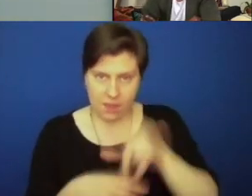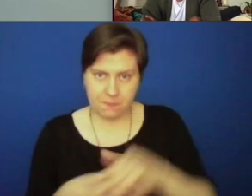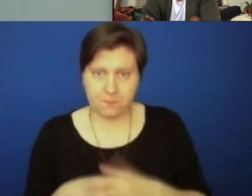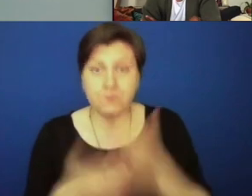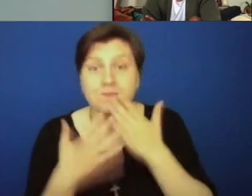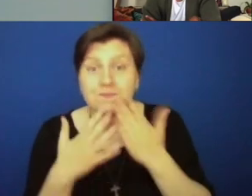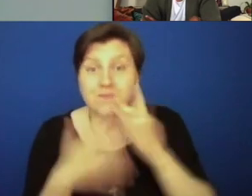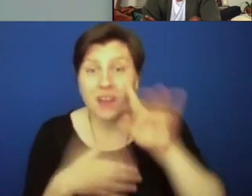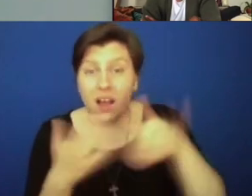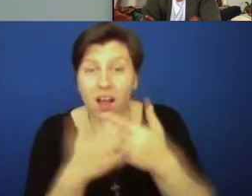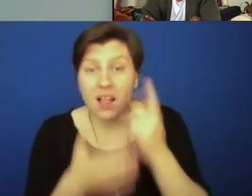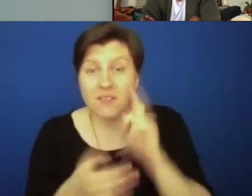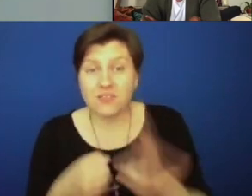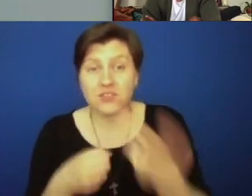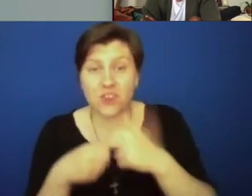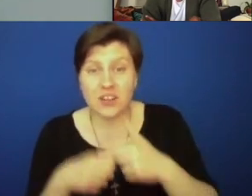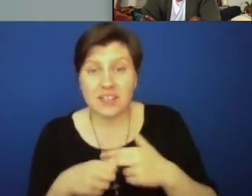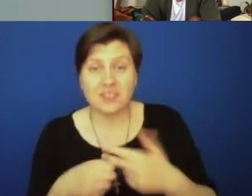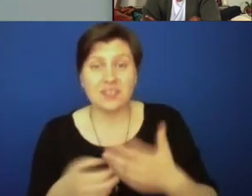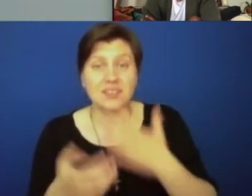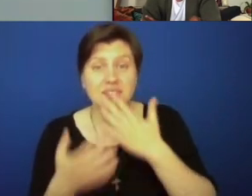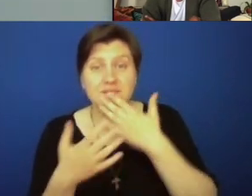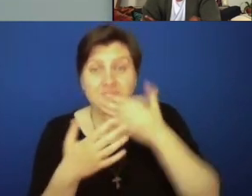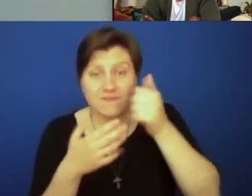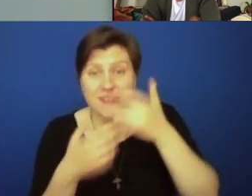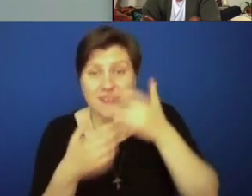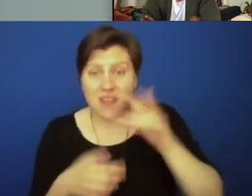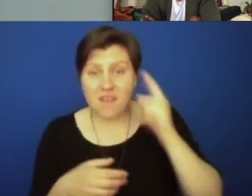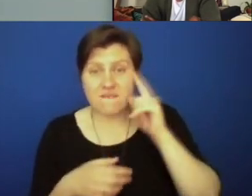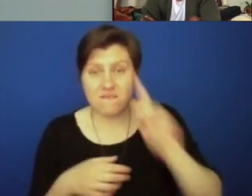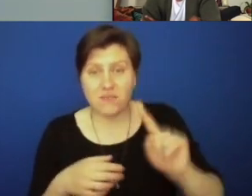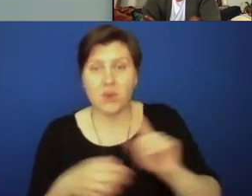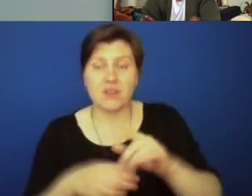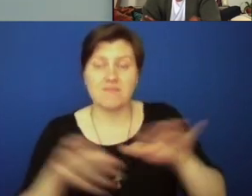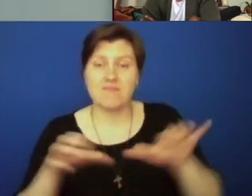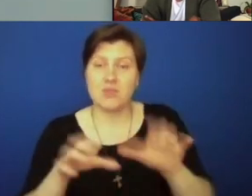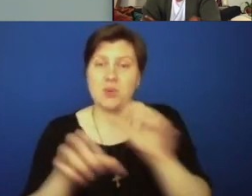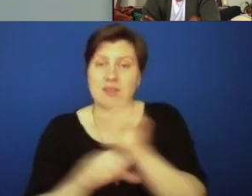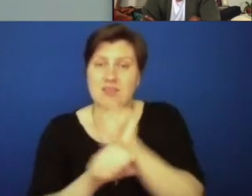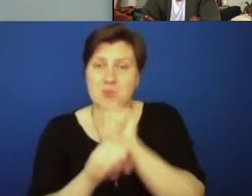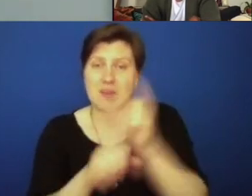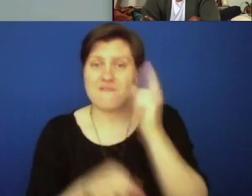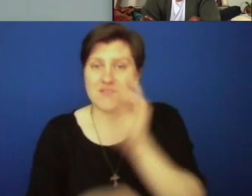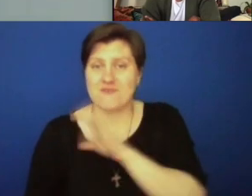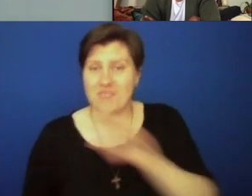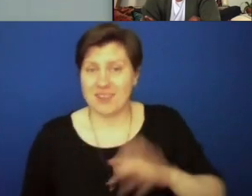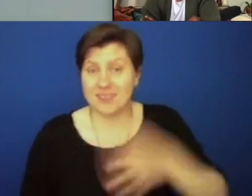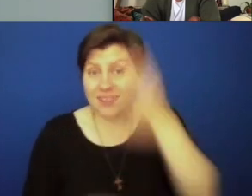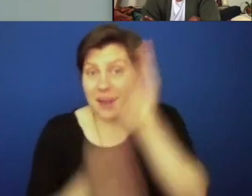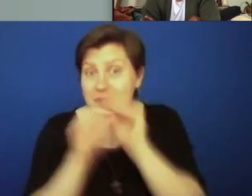luck for not only finding hope in the church, but also doing the work to bring that hope to reality in Christ. God bless you.